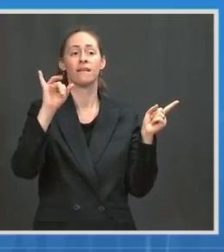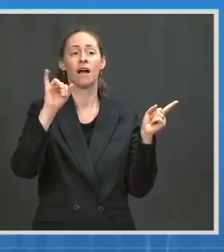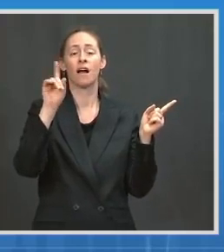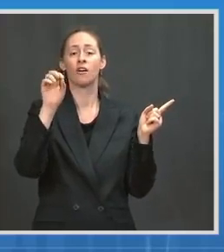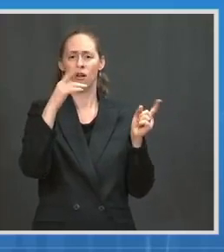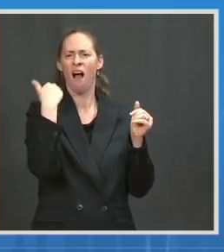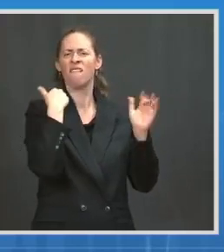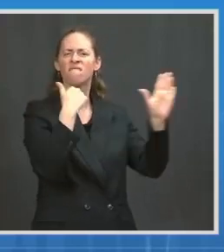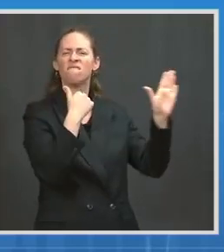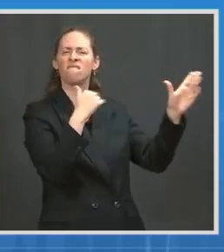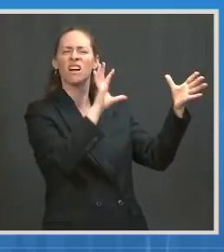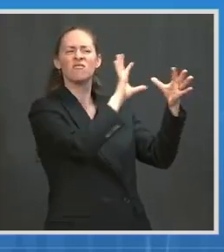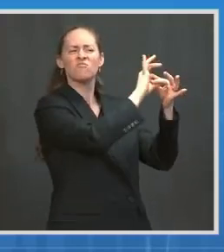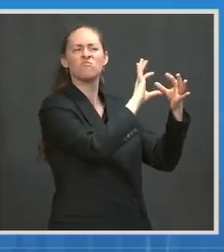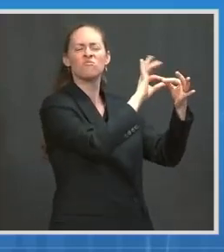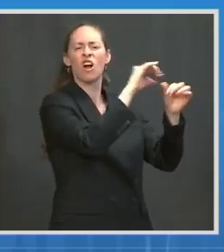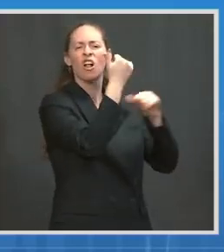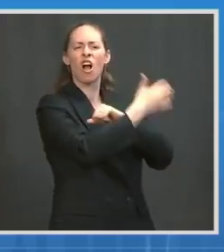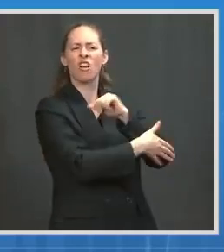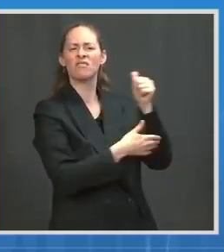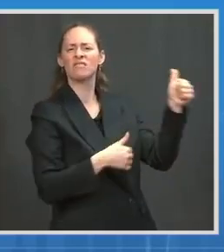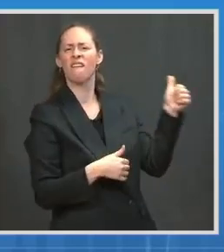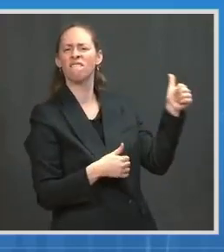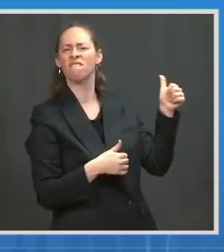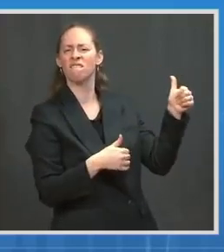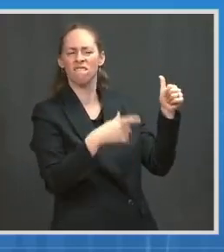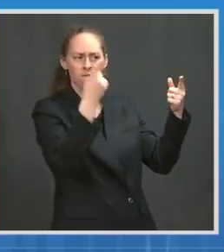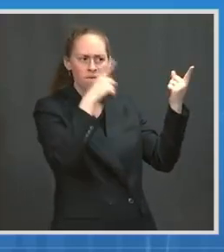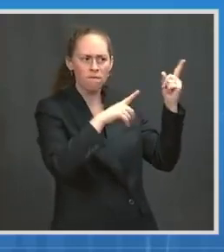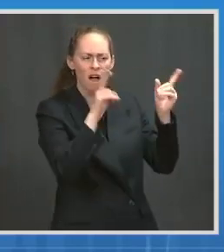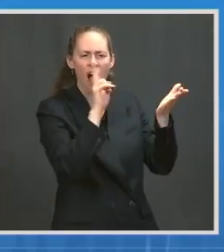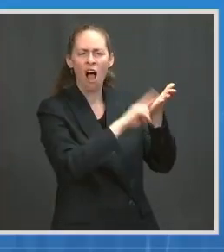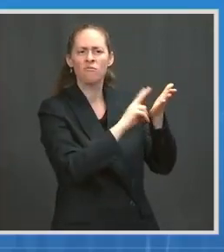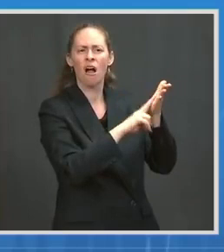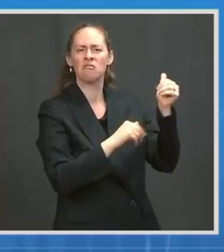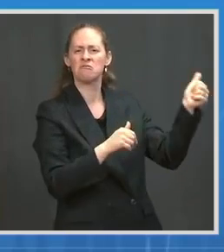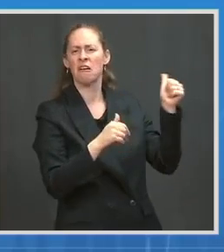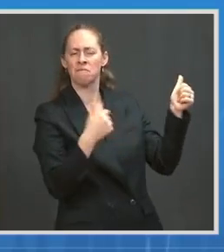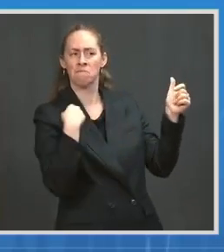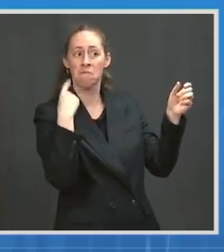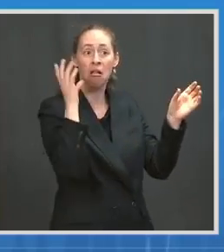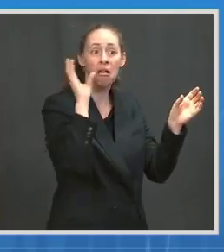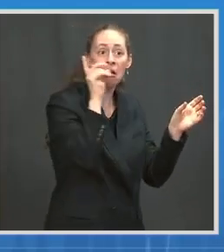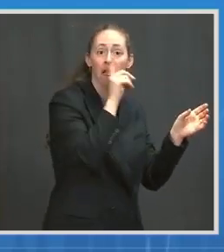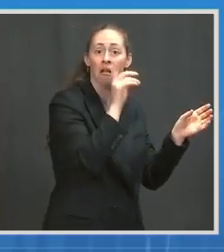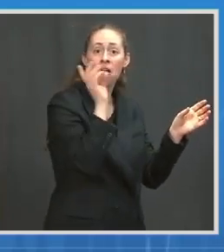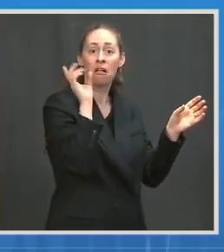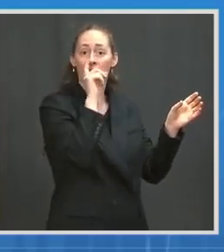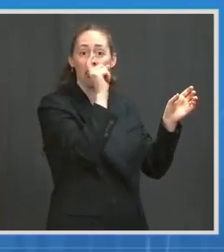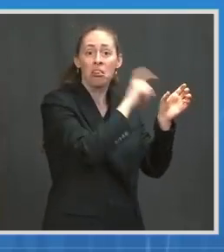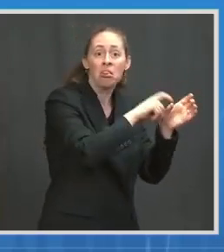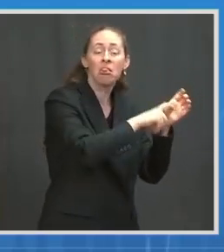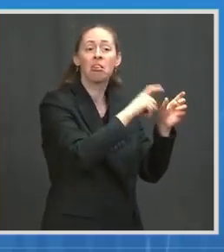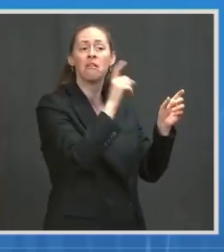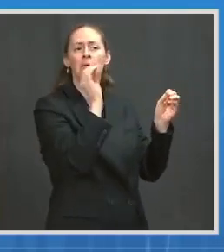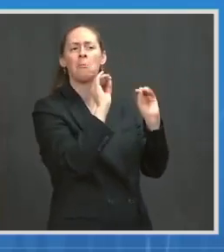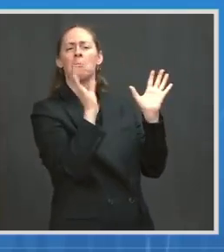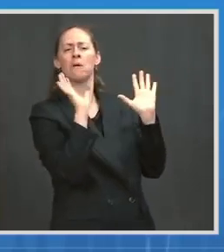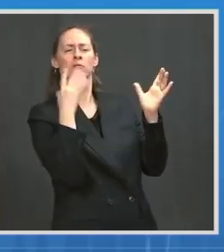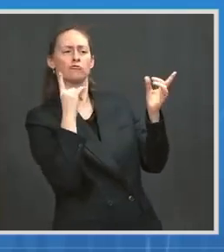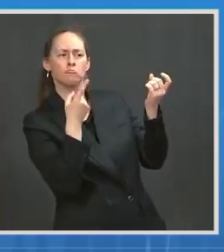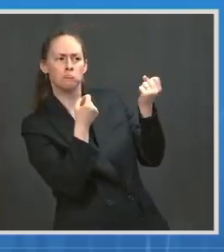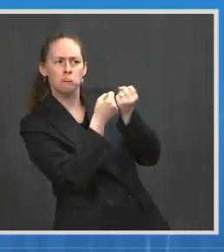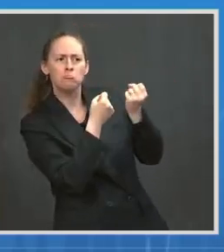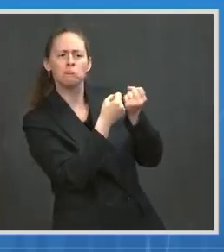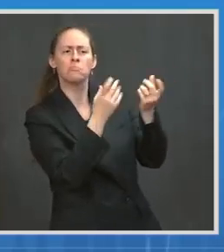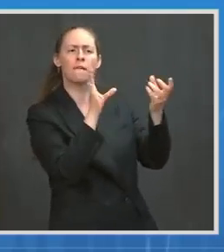and strikes contracts with other countries. And we are pleased that we will be able to be a net exporter of vaccines and still have enough